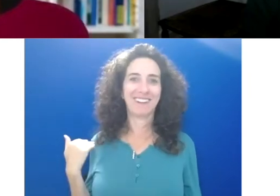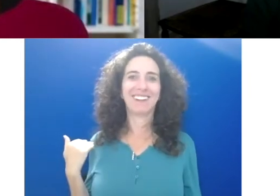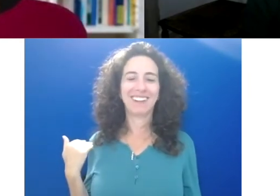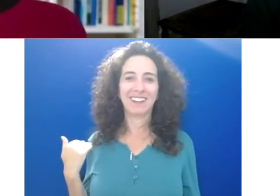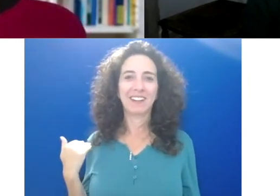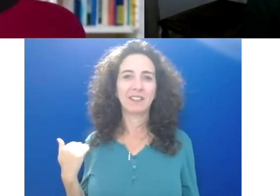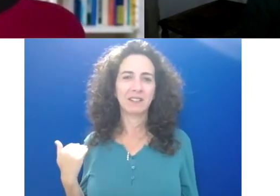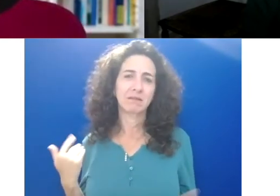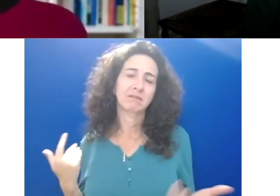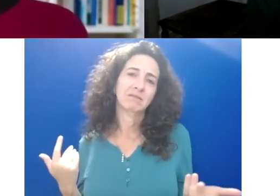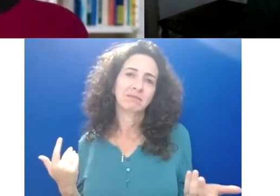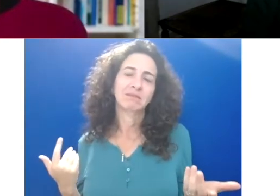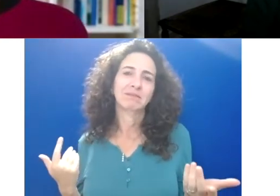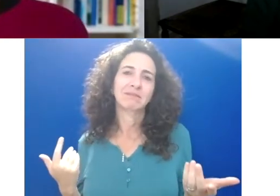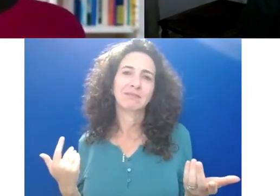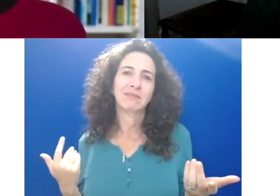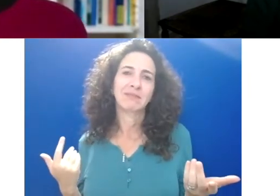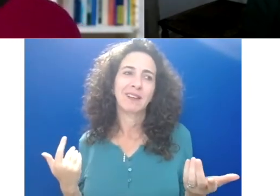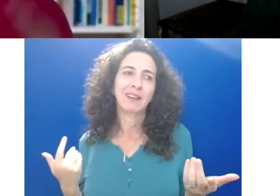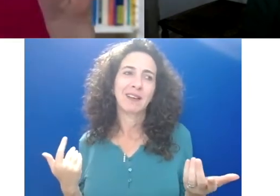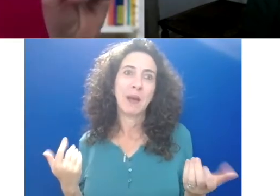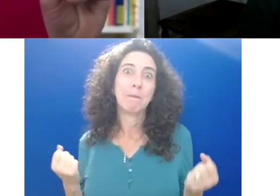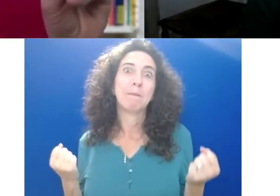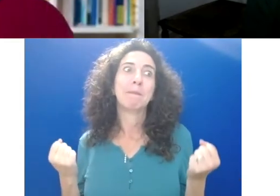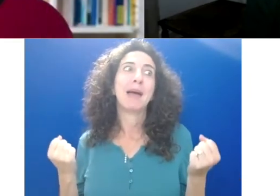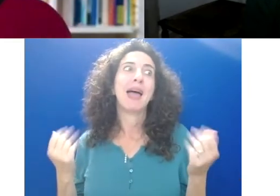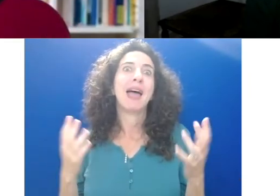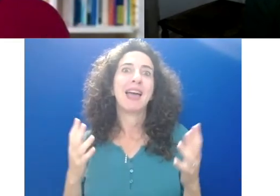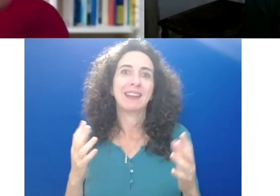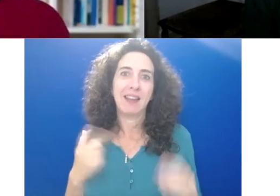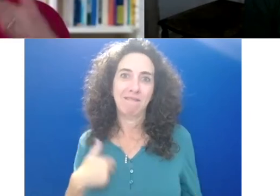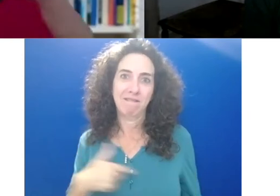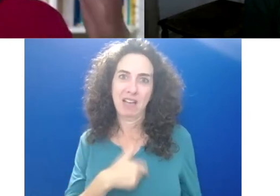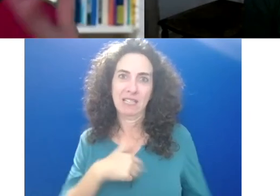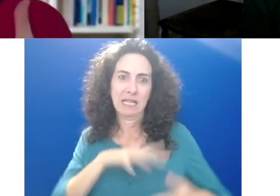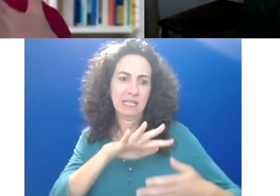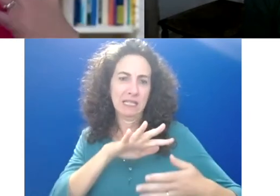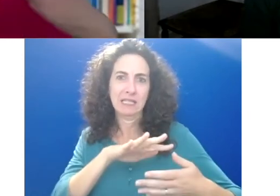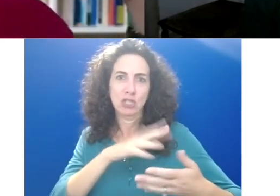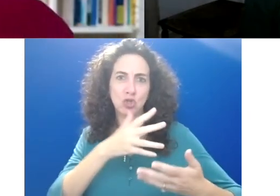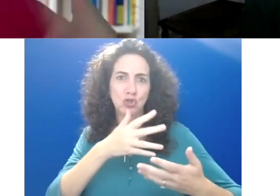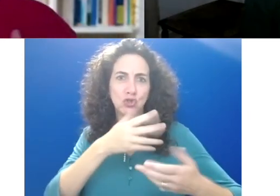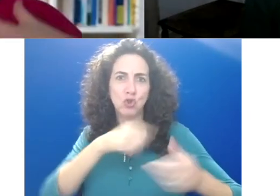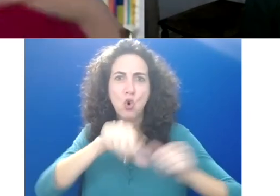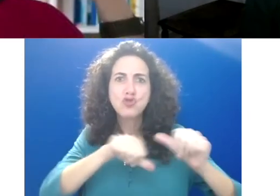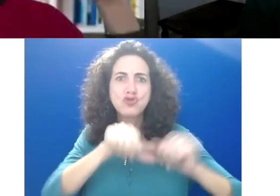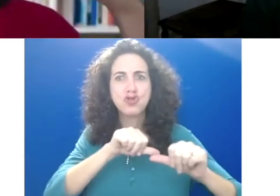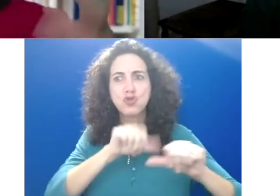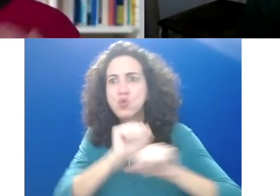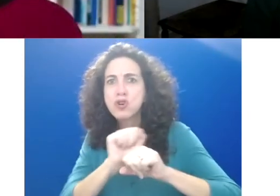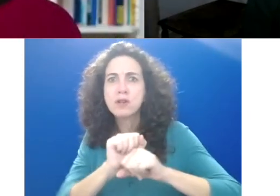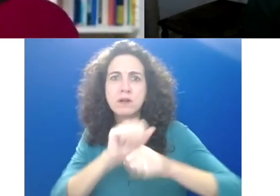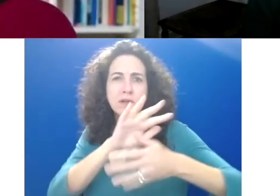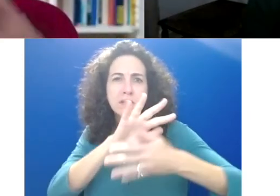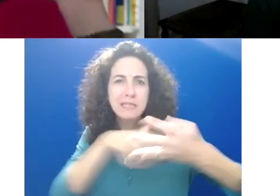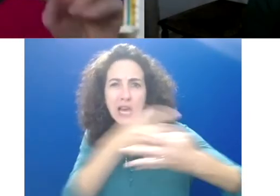very much like overly jammed social schedules, which were the sort of combination of social and work and like things